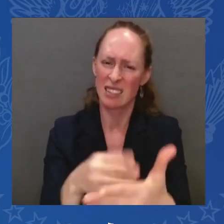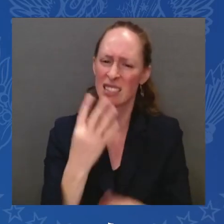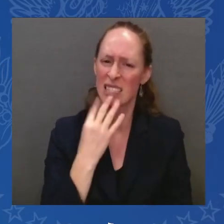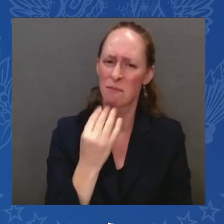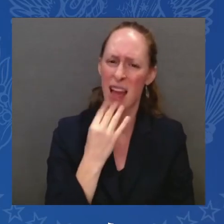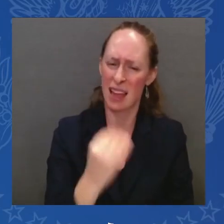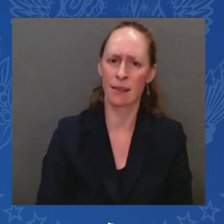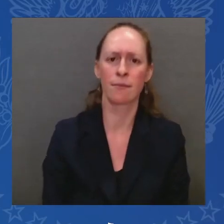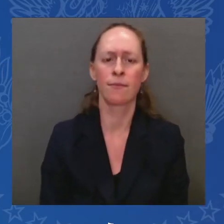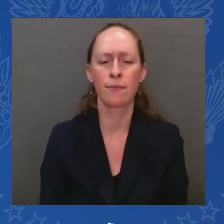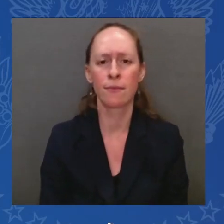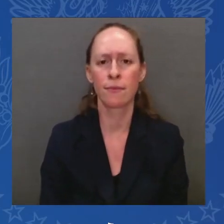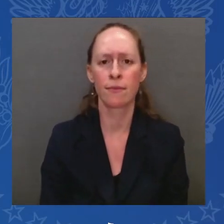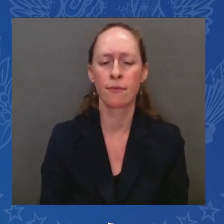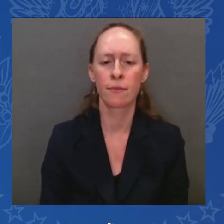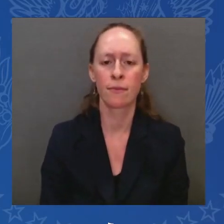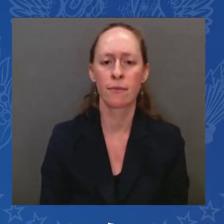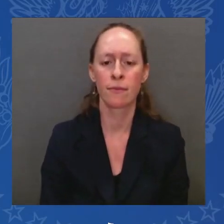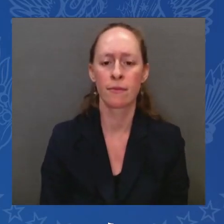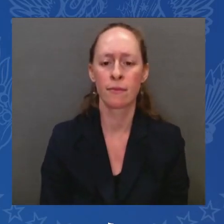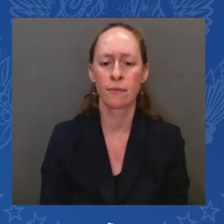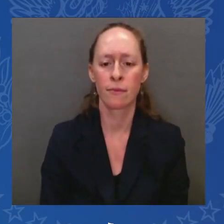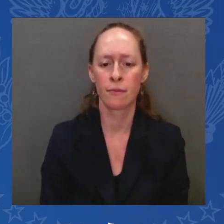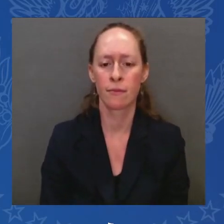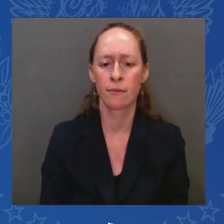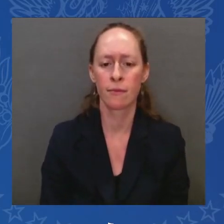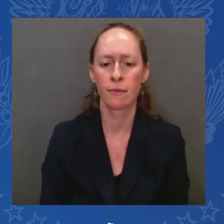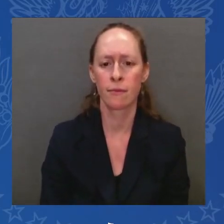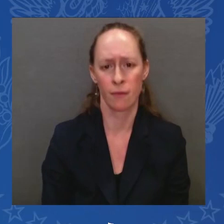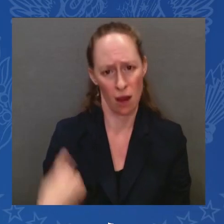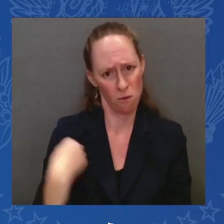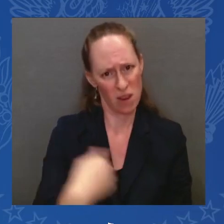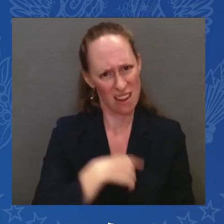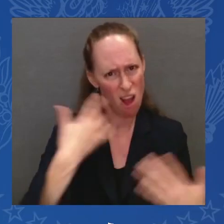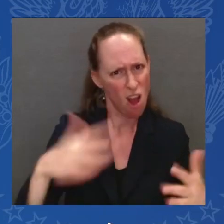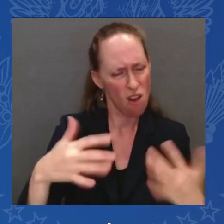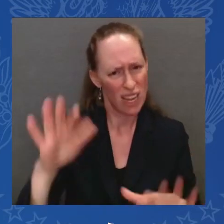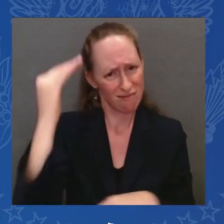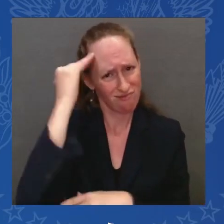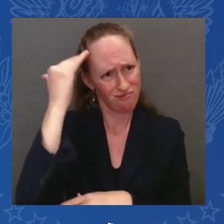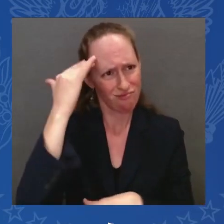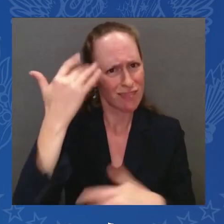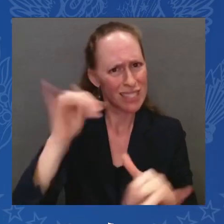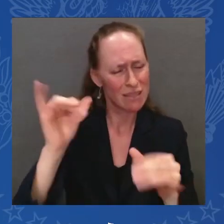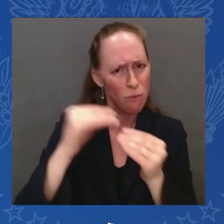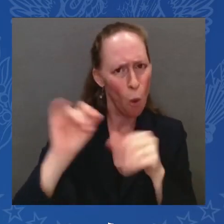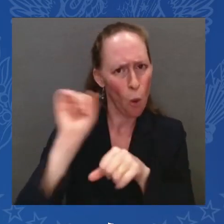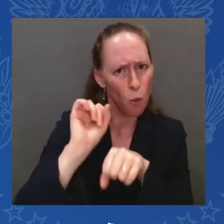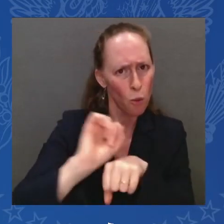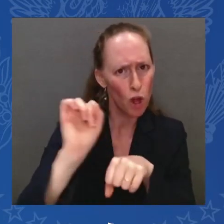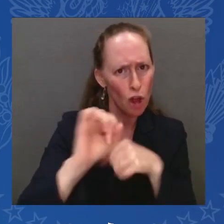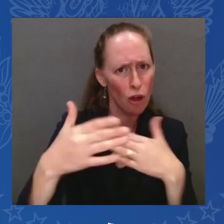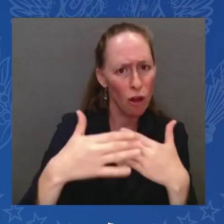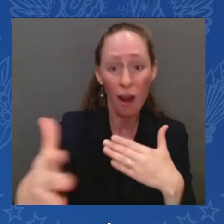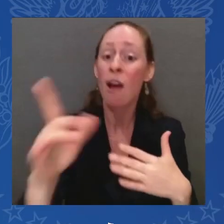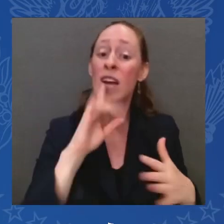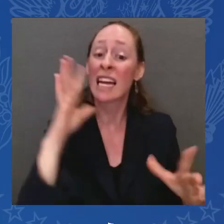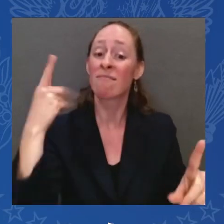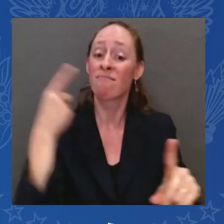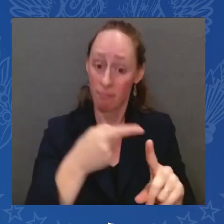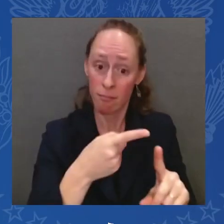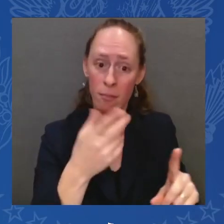all do our part and forcefully speak out against anti-Semitism and push back against the attempts to deny or distort the facts